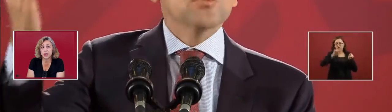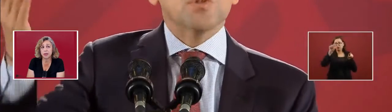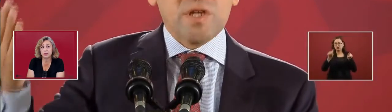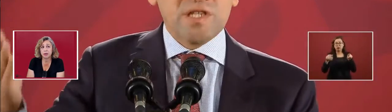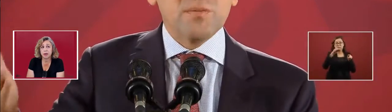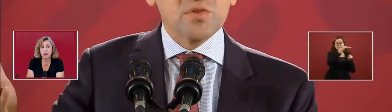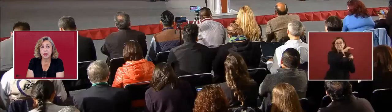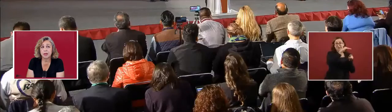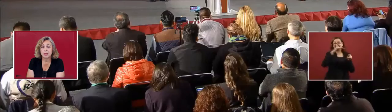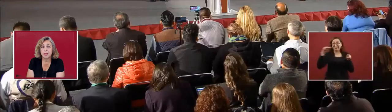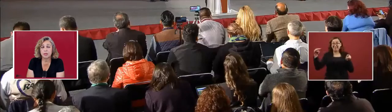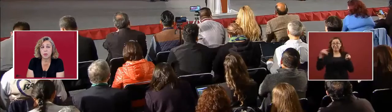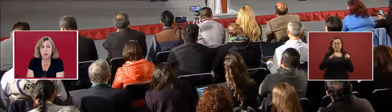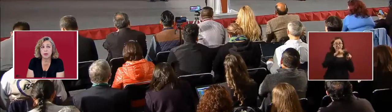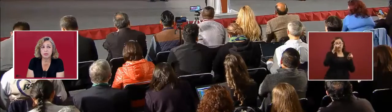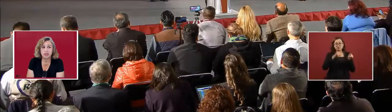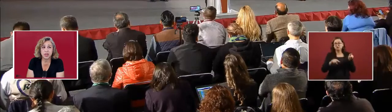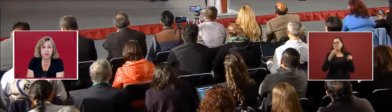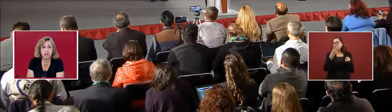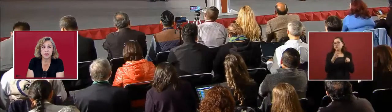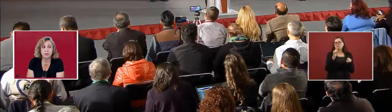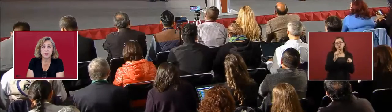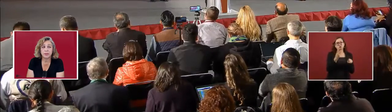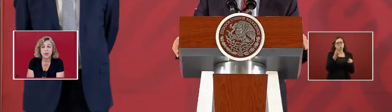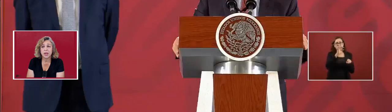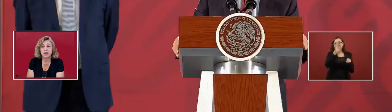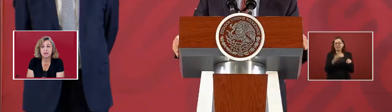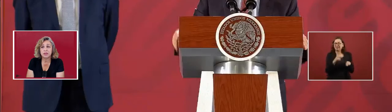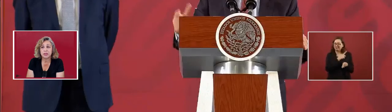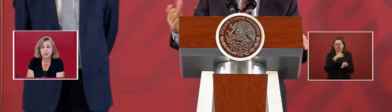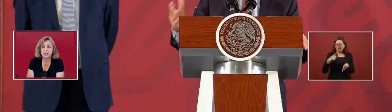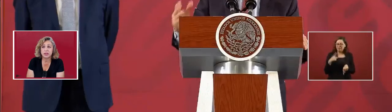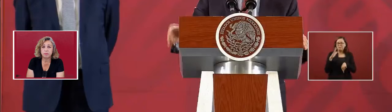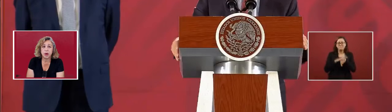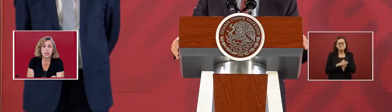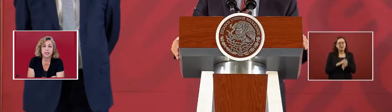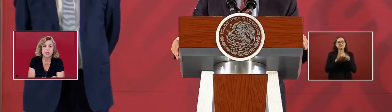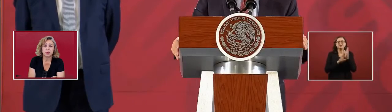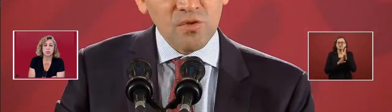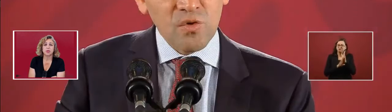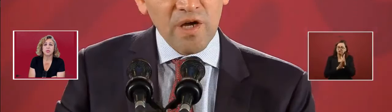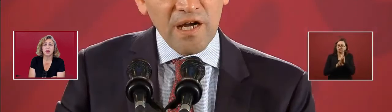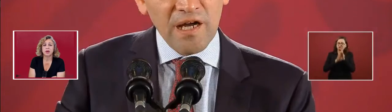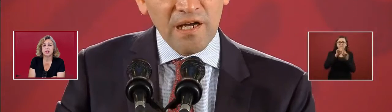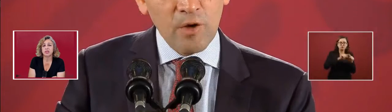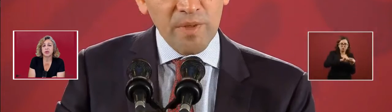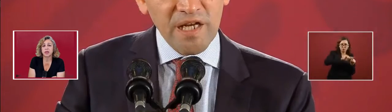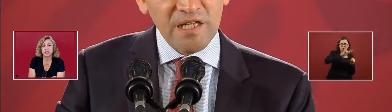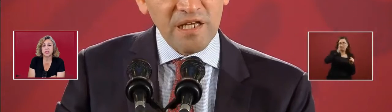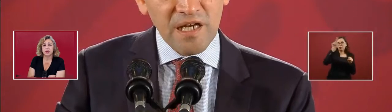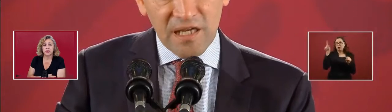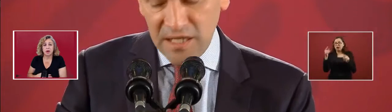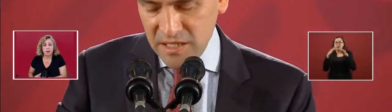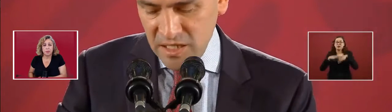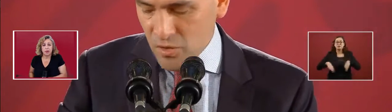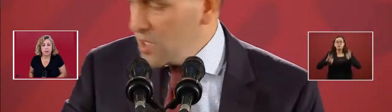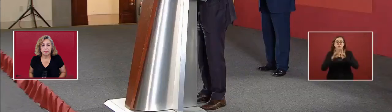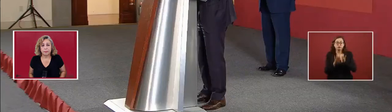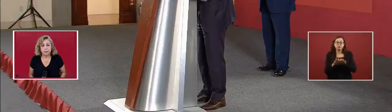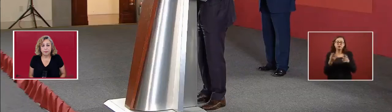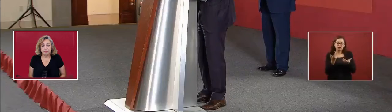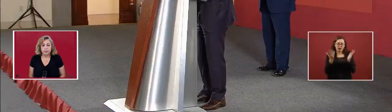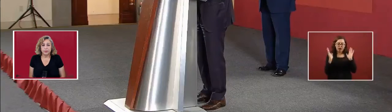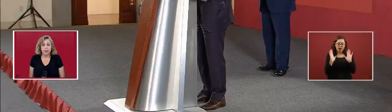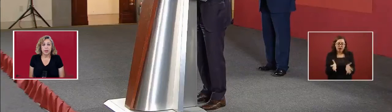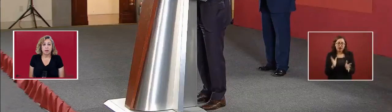1983. That's what we have to change. And there's a series of politics which we are starting to operate.